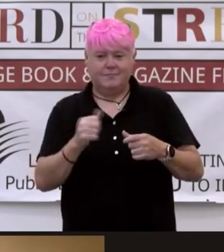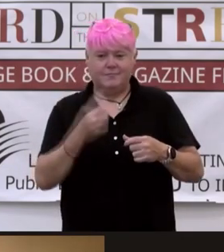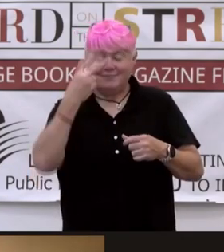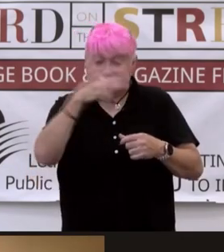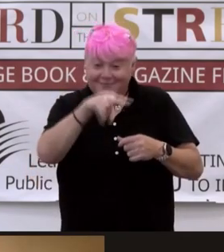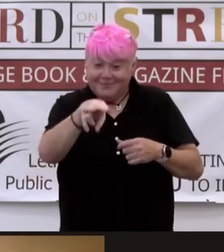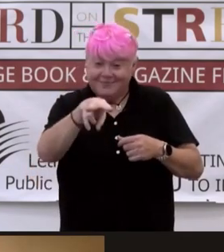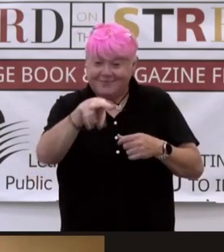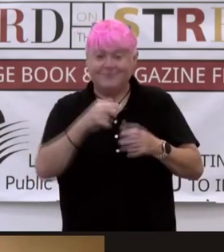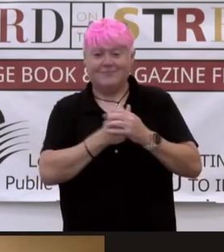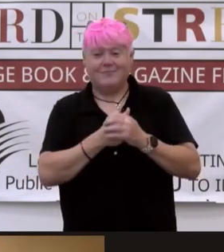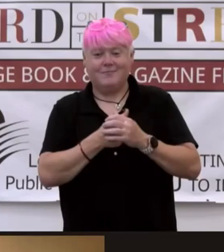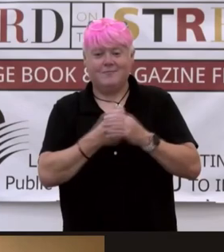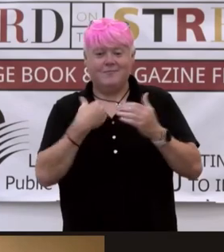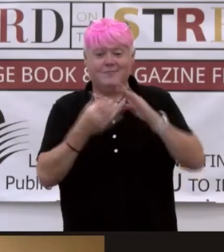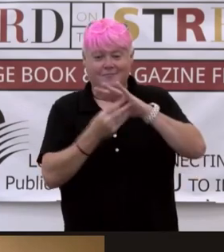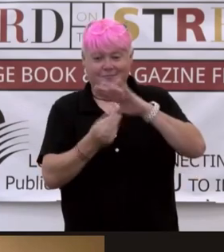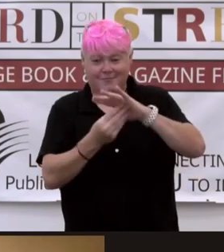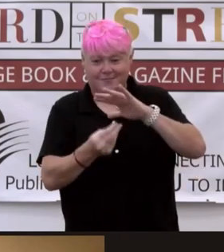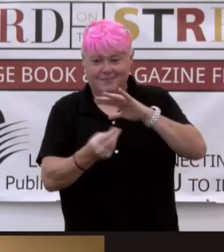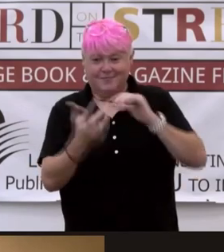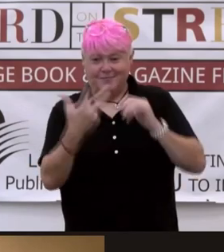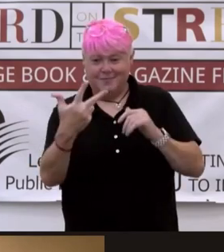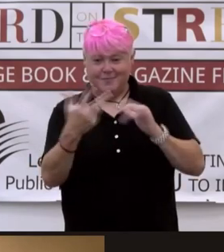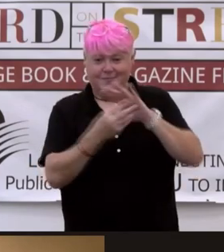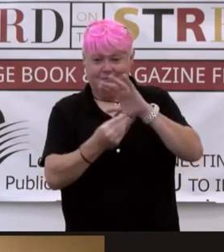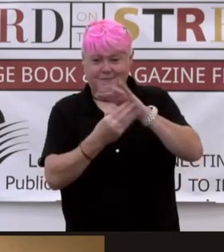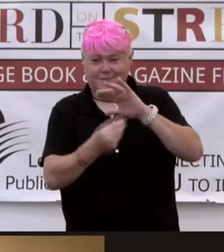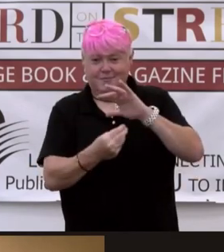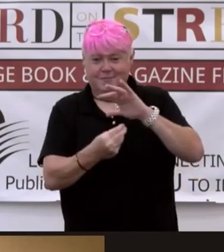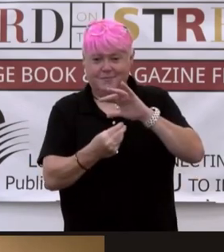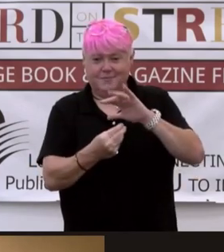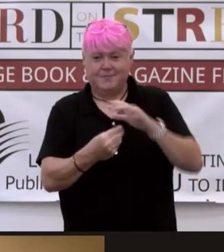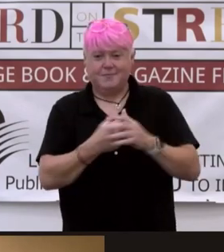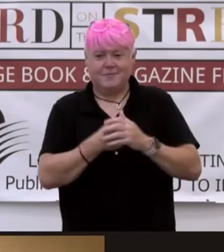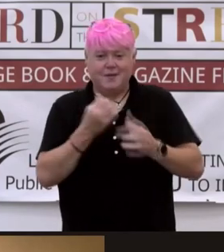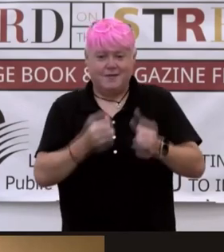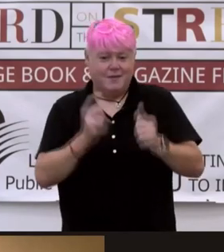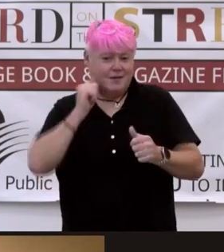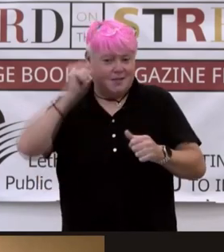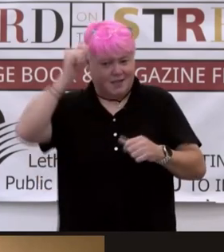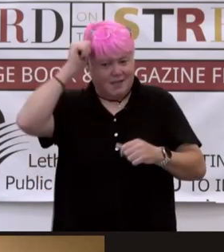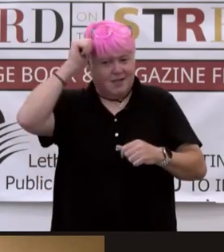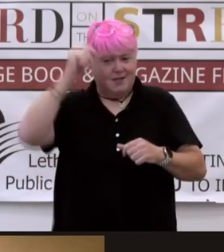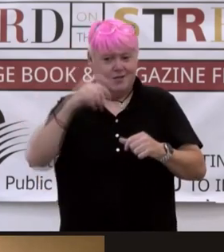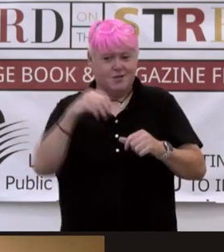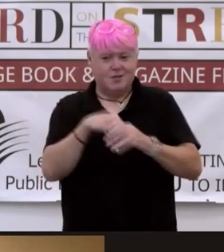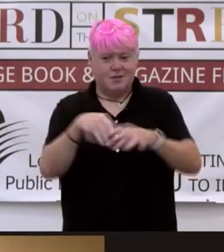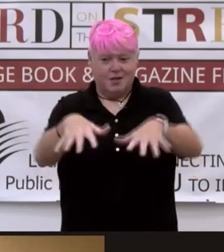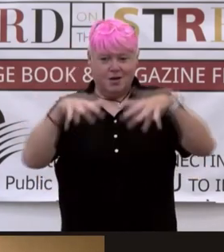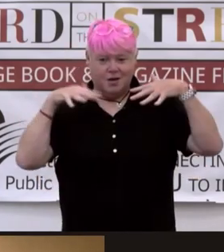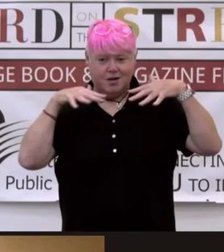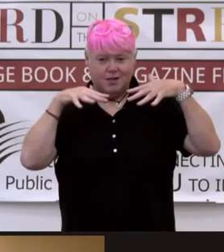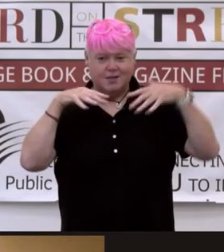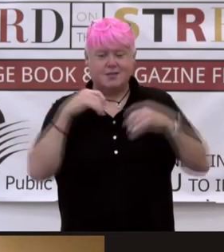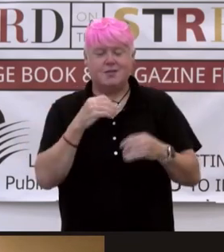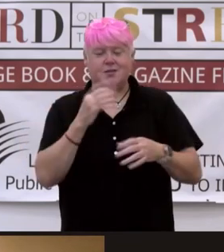we have copies of the book, three copies to give away. If there are any teenagers in the audience, I like to give you all preference.